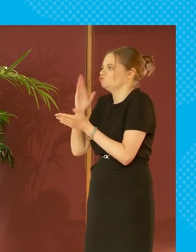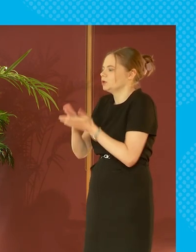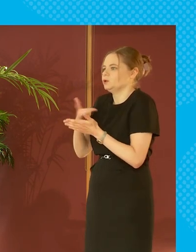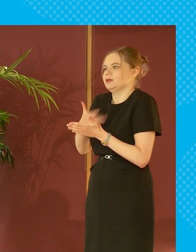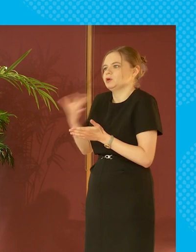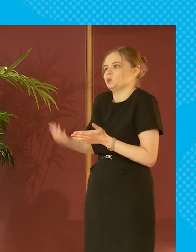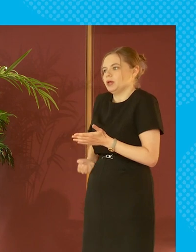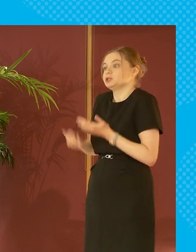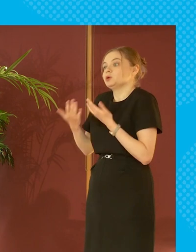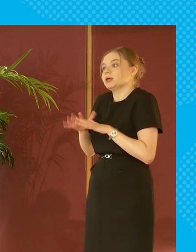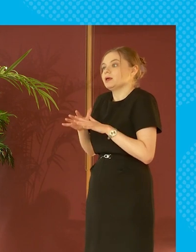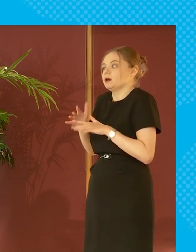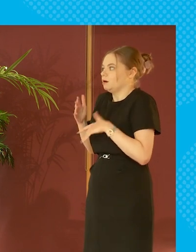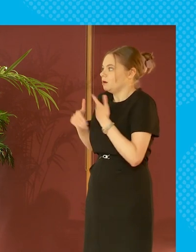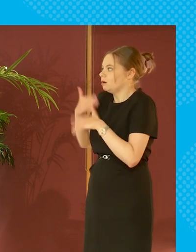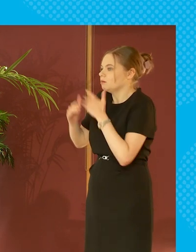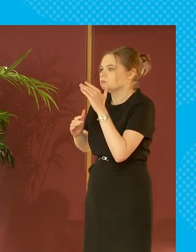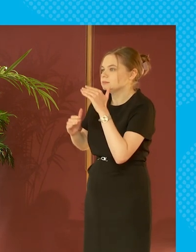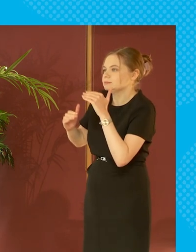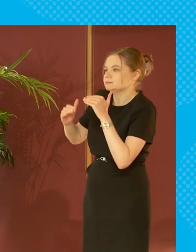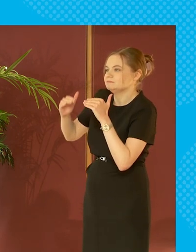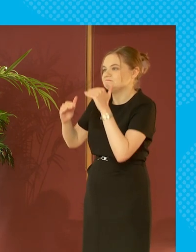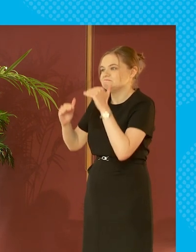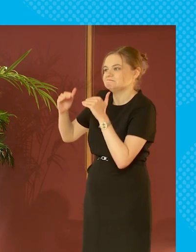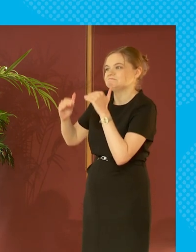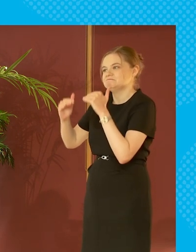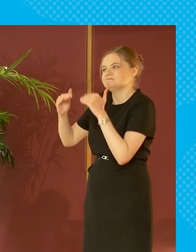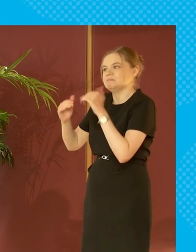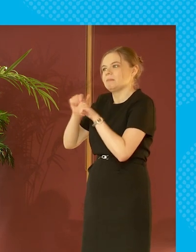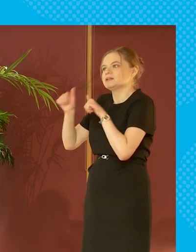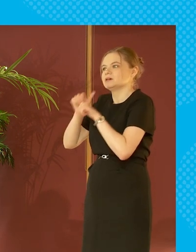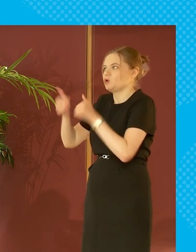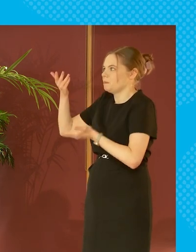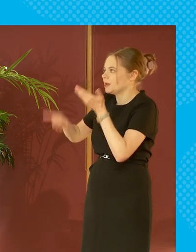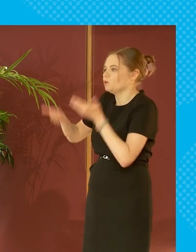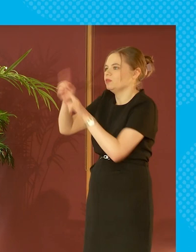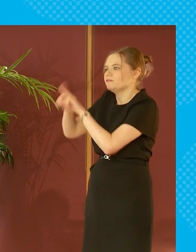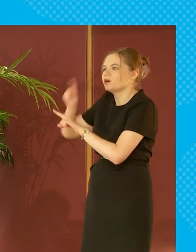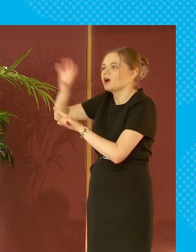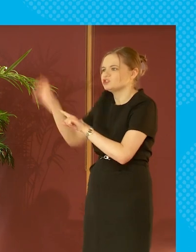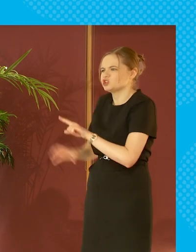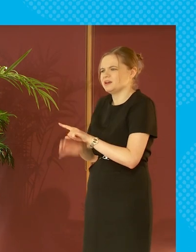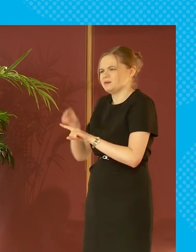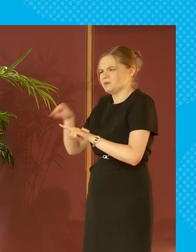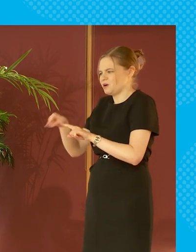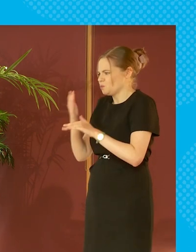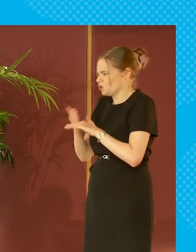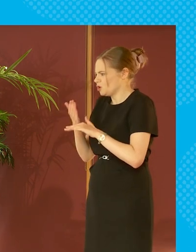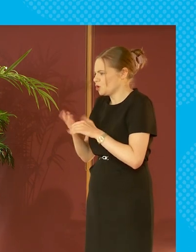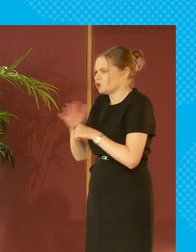like that it has caught up with what is a not unreasonable comparative level across the world but conditions are rubbish